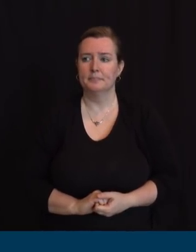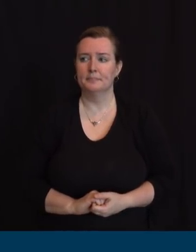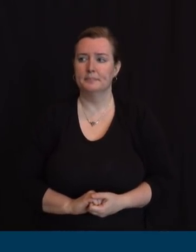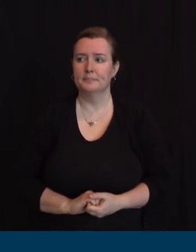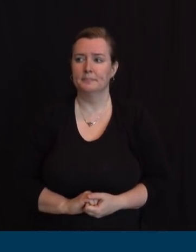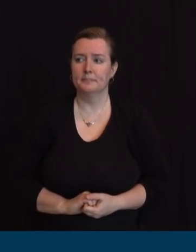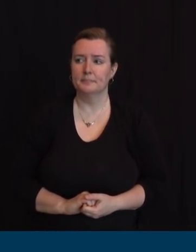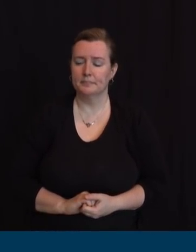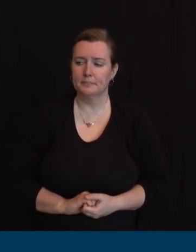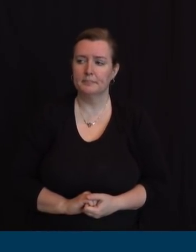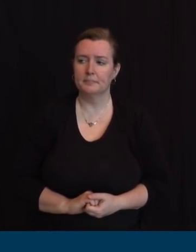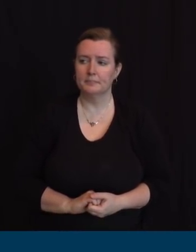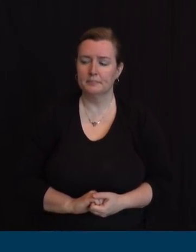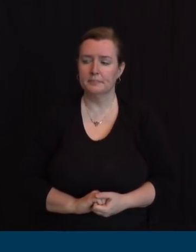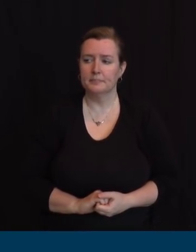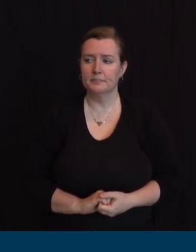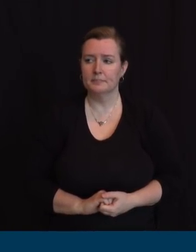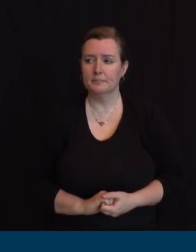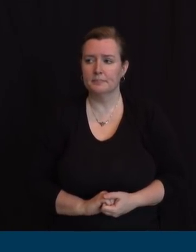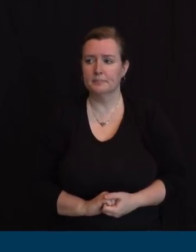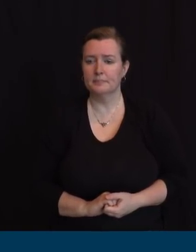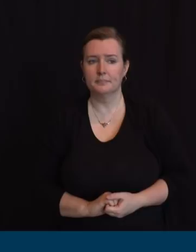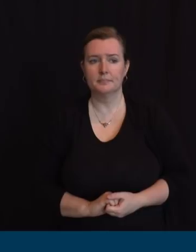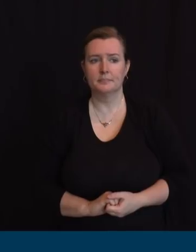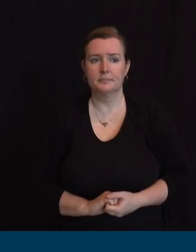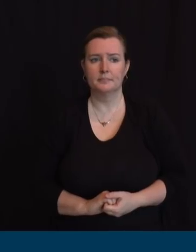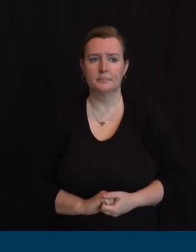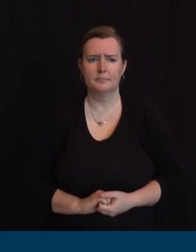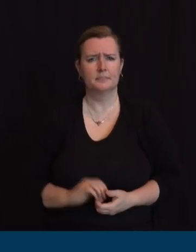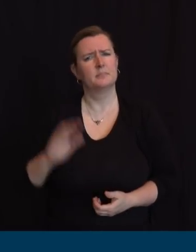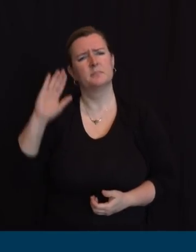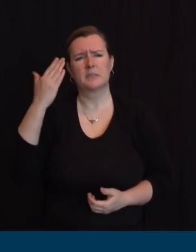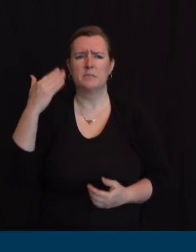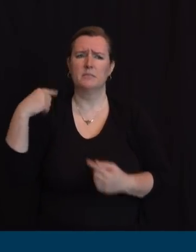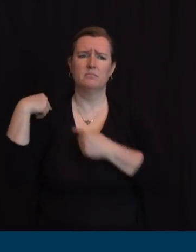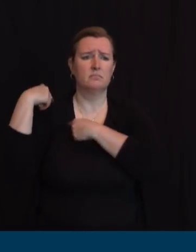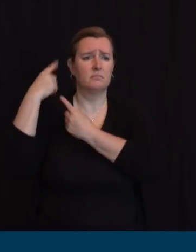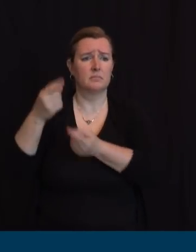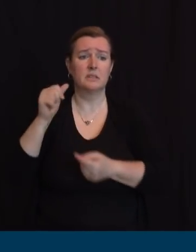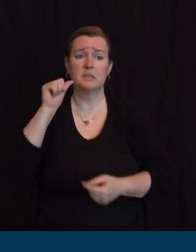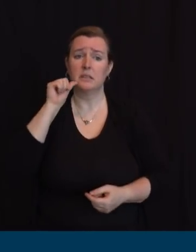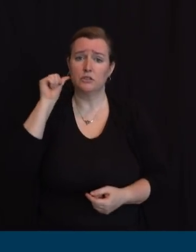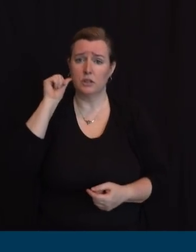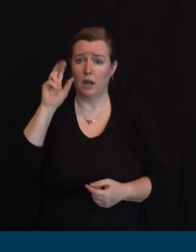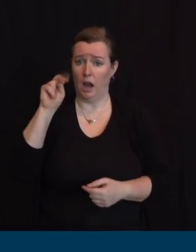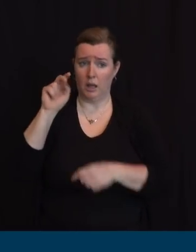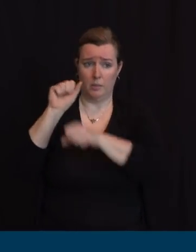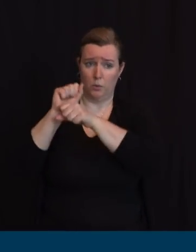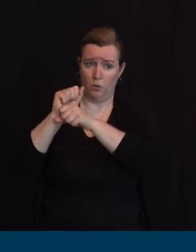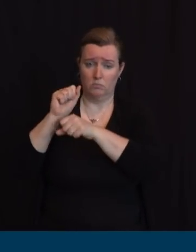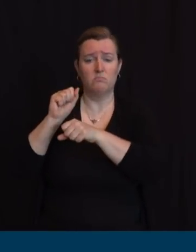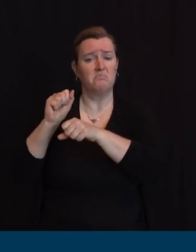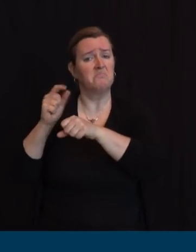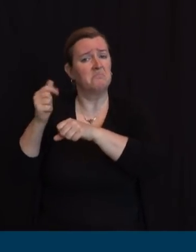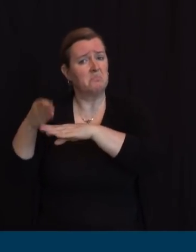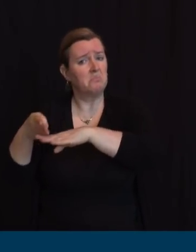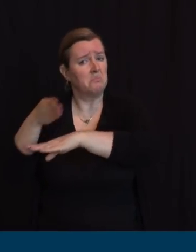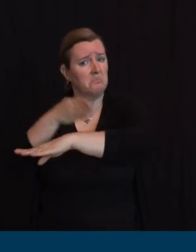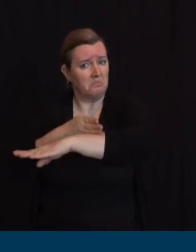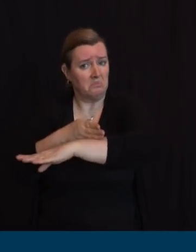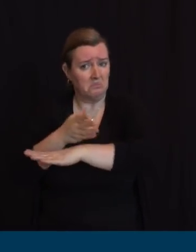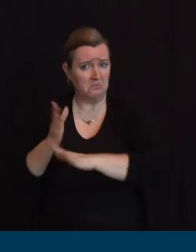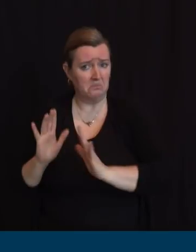better place but I will do this. I don't know that I'm aware of any app other than you can link into it through the covid19.nj